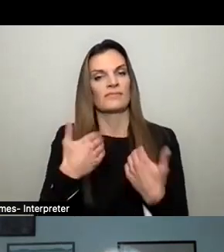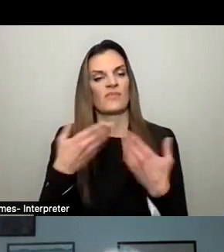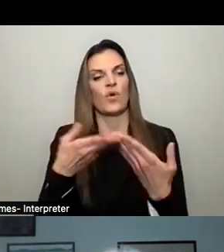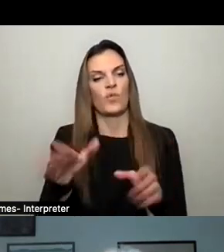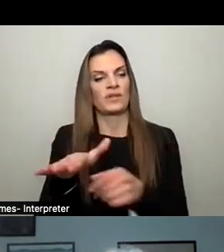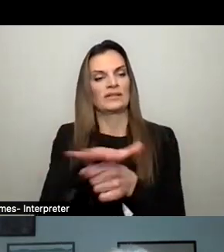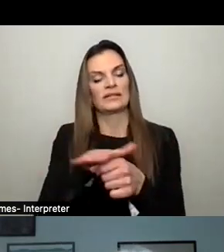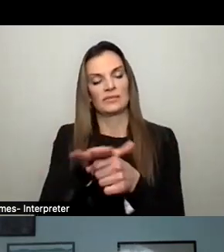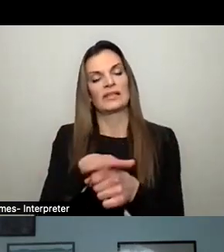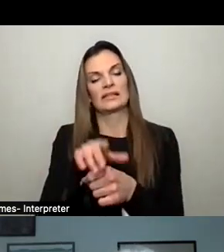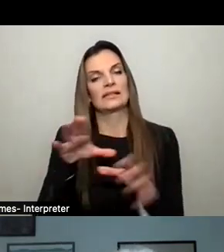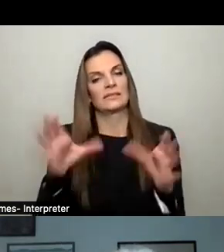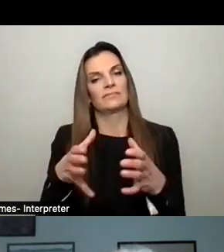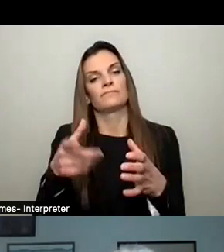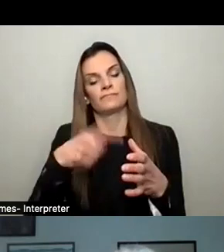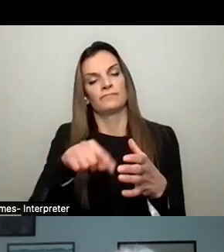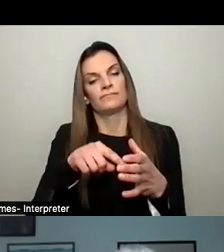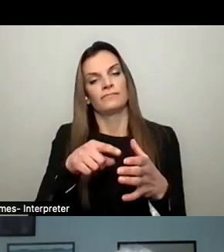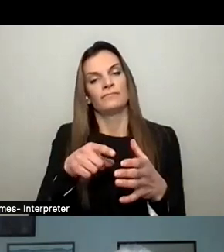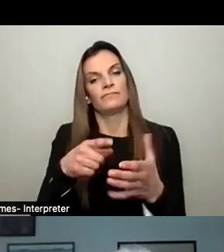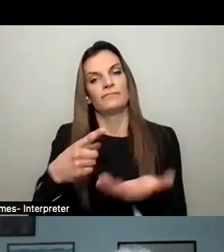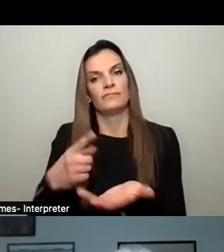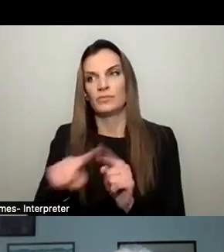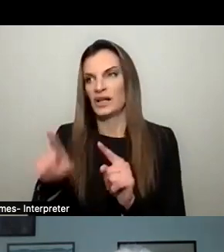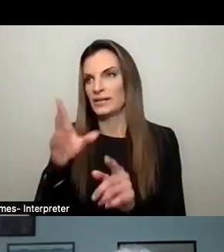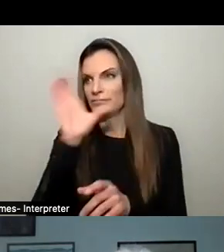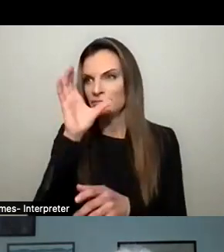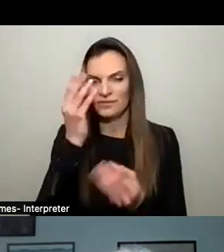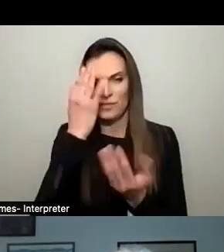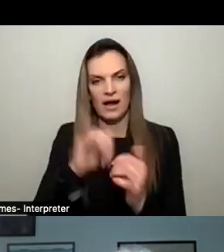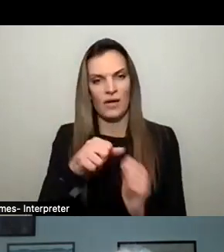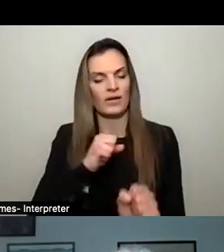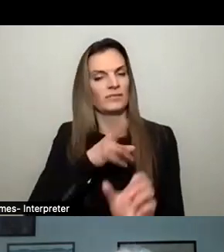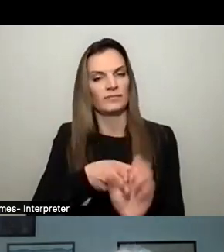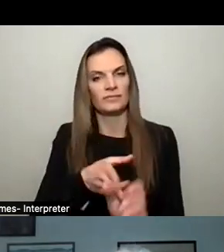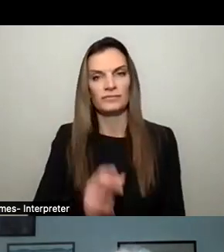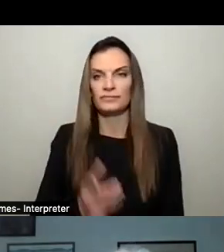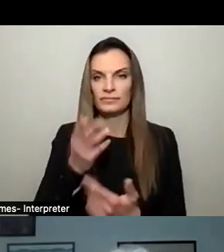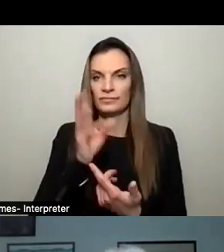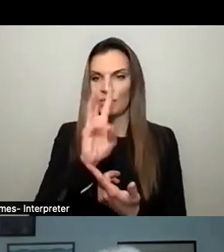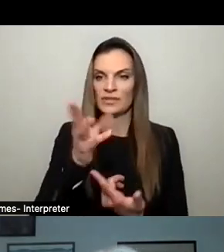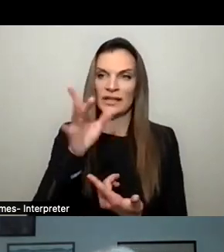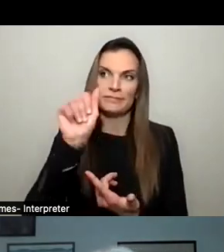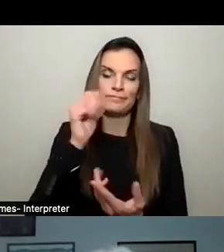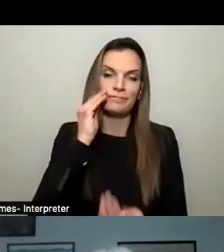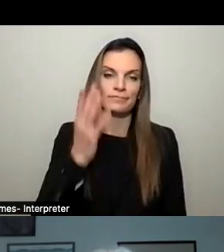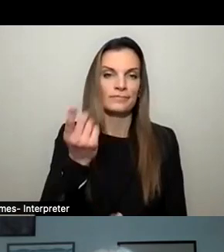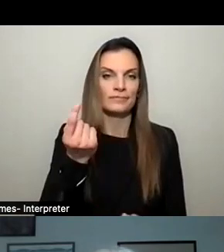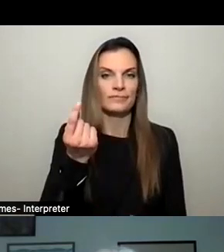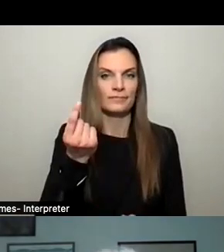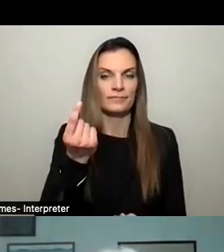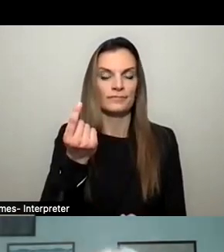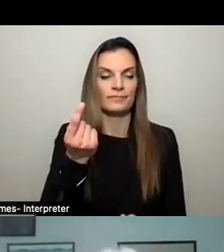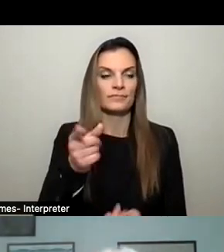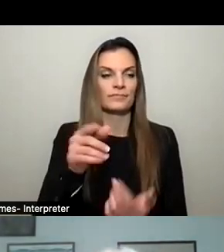influences development in the, in the village, but can't find any information about it on the village website. Please discuss how the